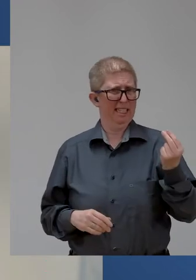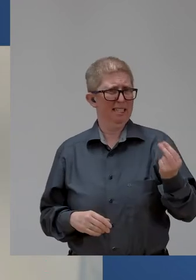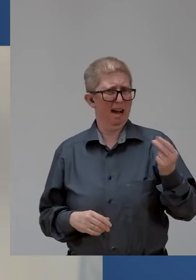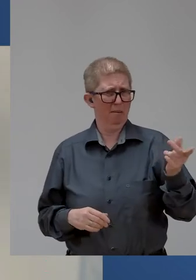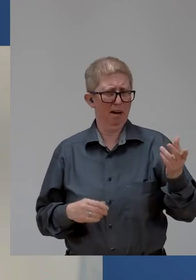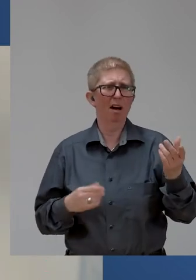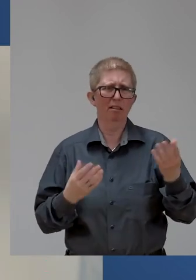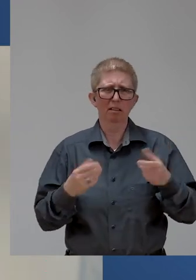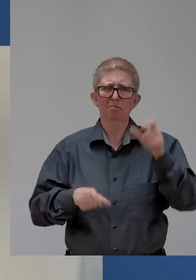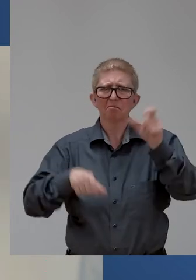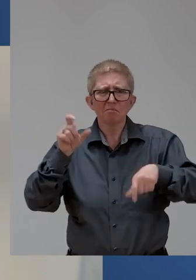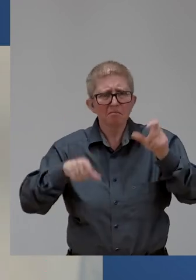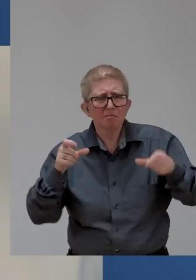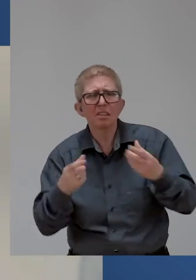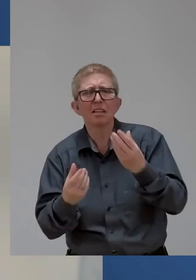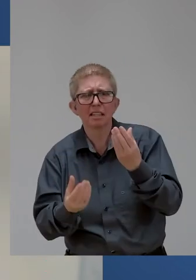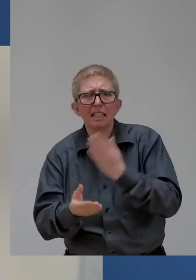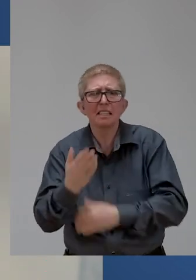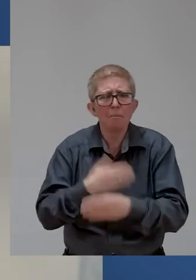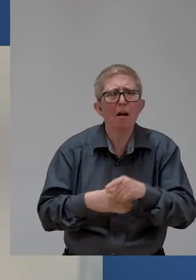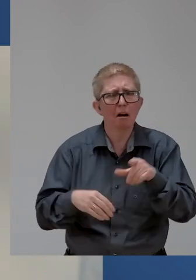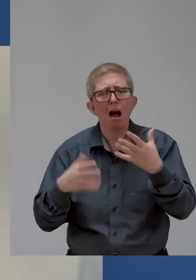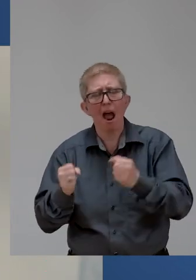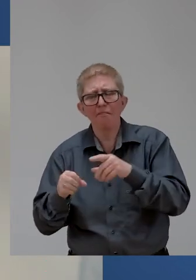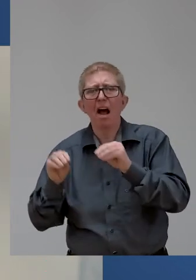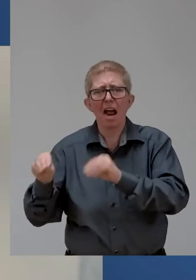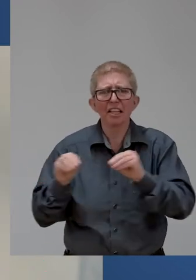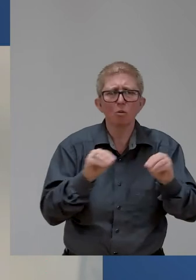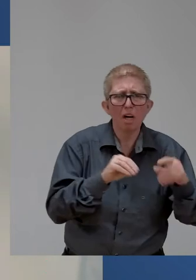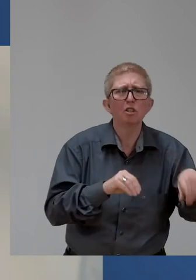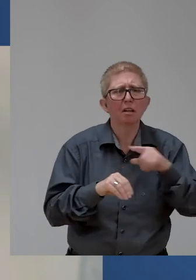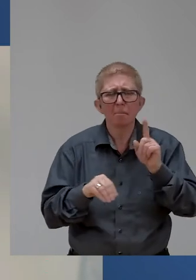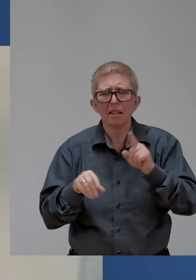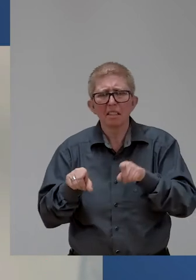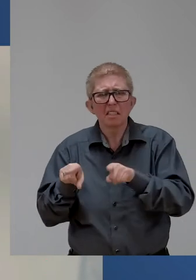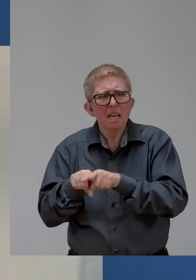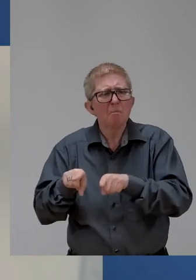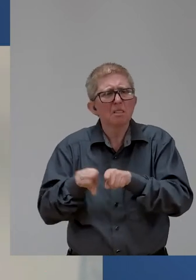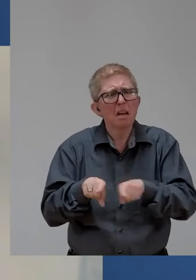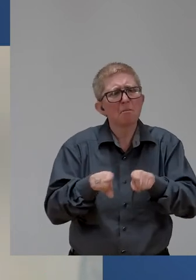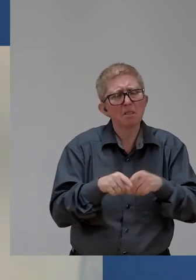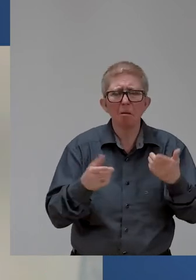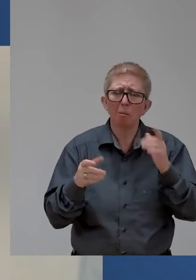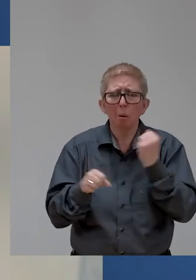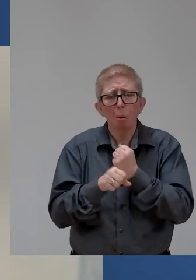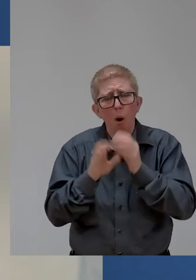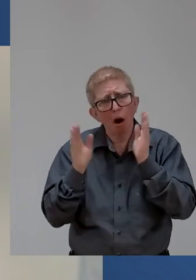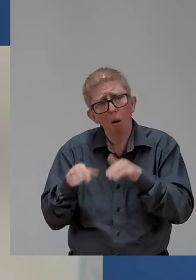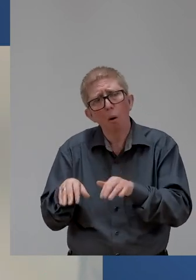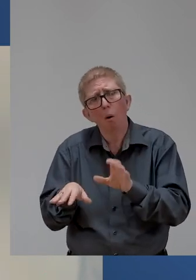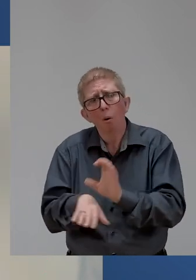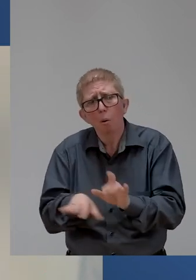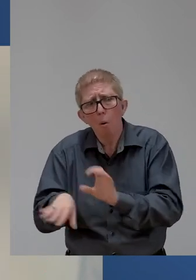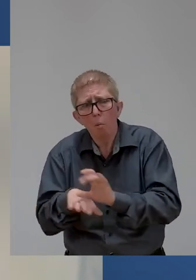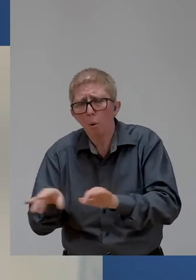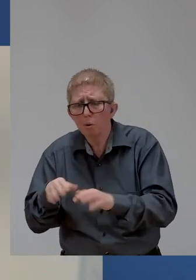Montenegro, every single person with a disability I met studied marketing or computer science. Very puzzled, I asked a Montenegrin colleague and